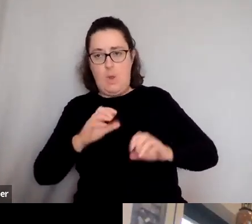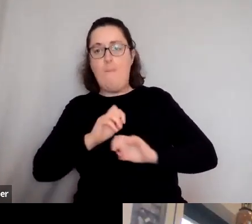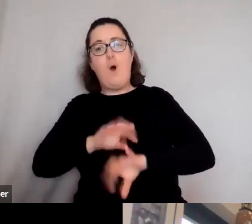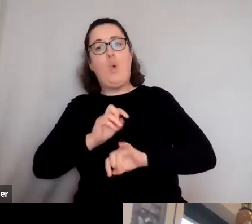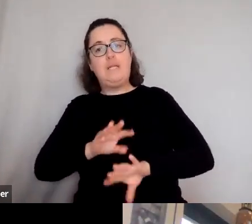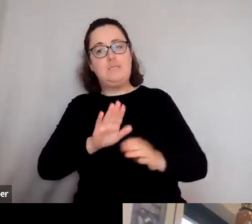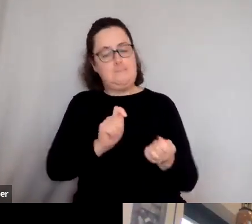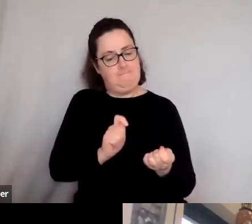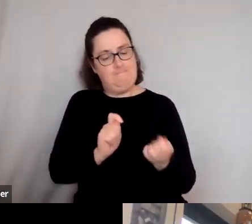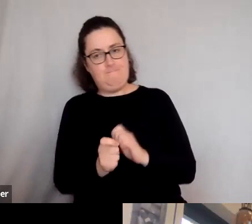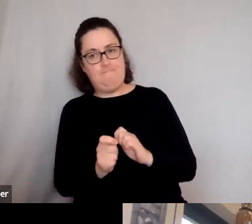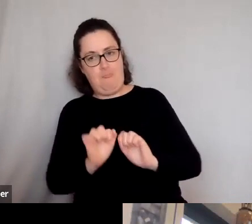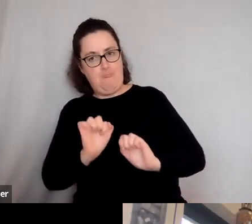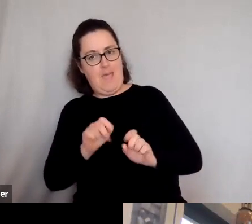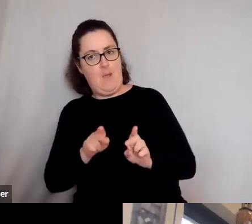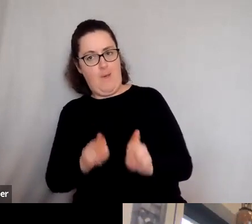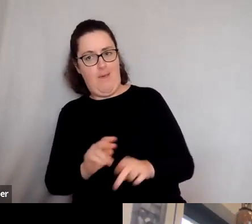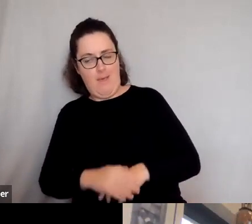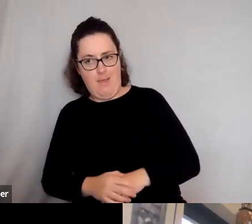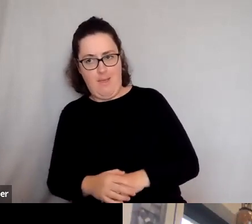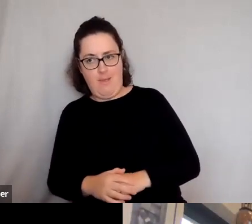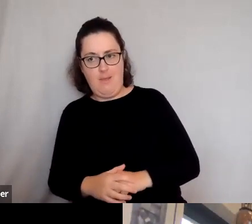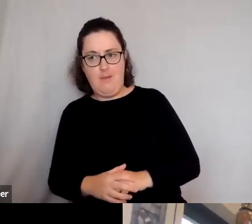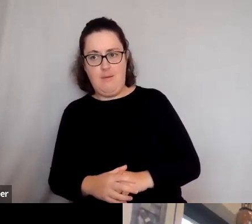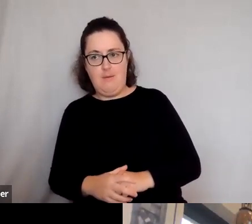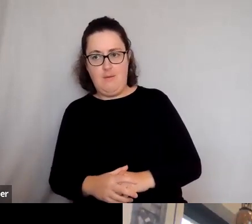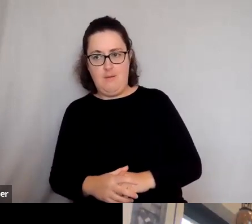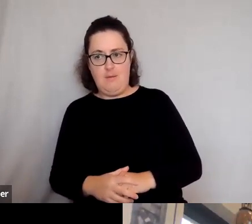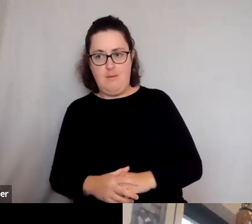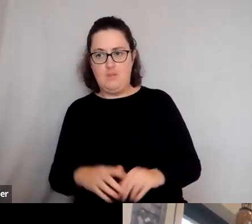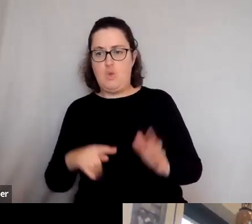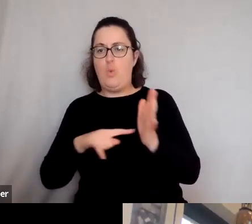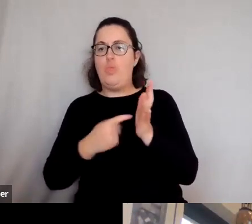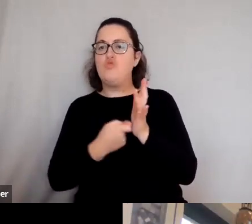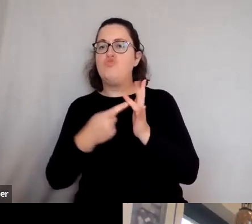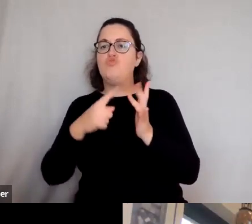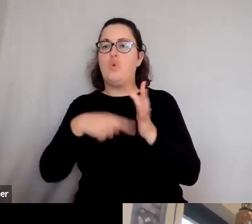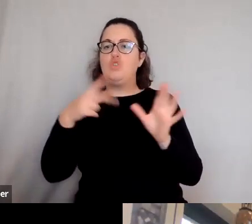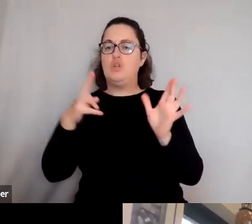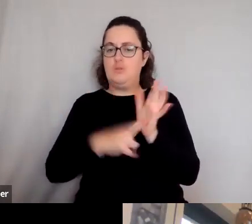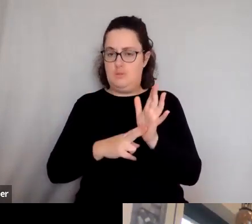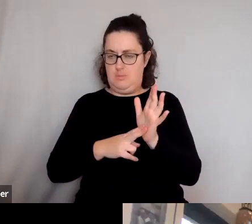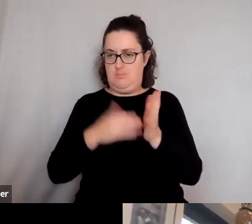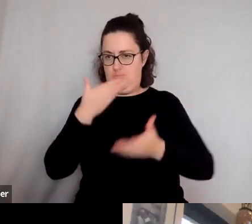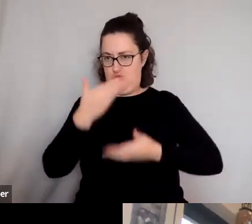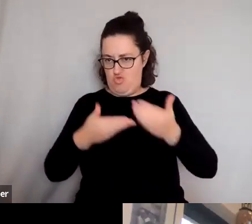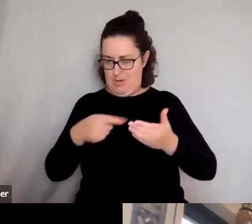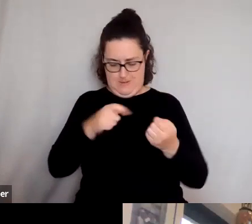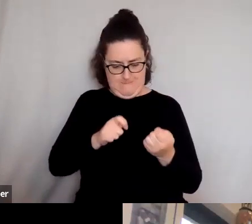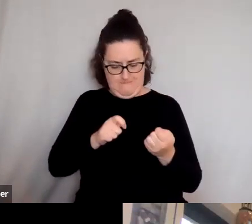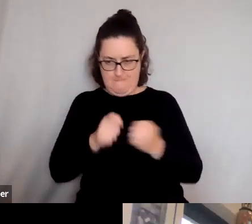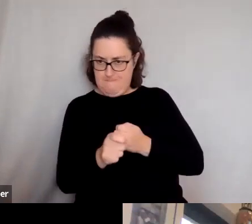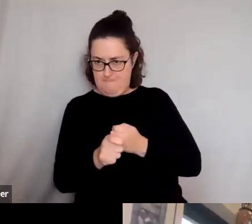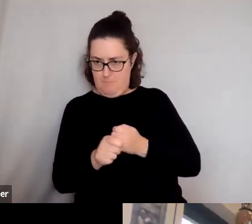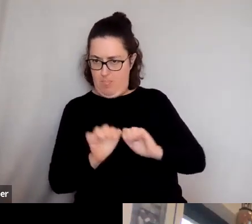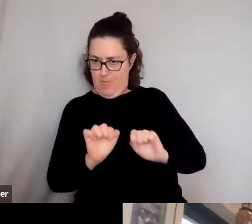of the whole Trojan story. And so, you know, I think sometimes